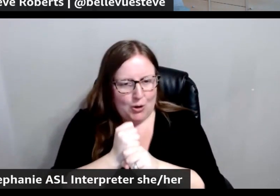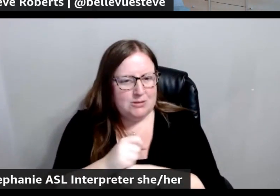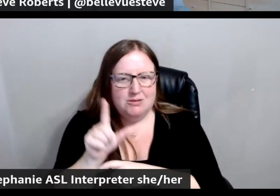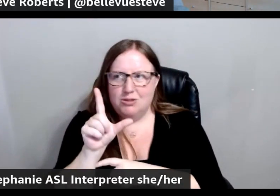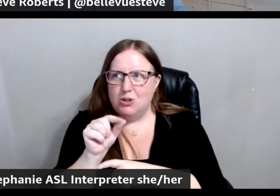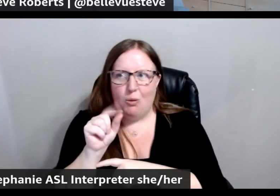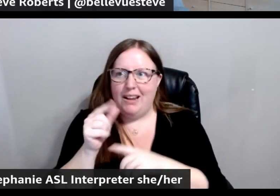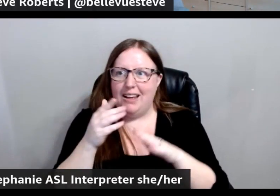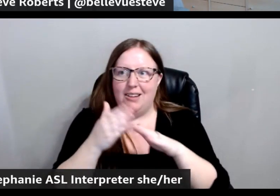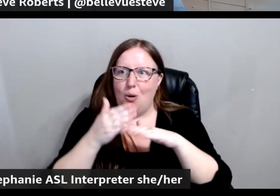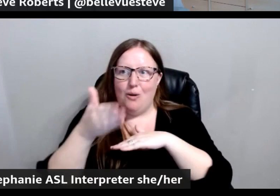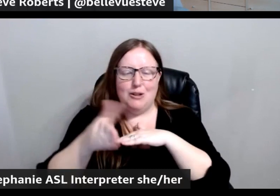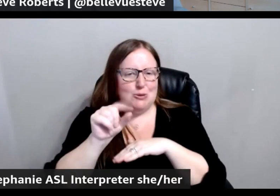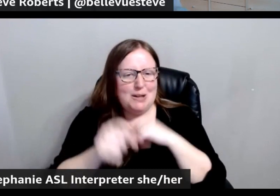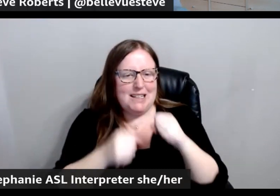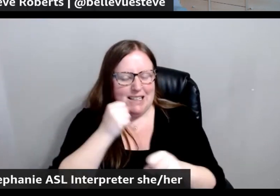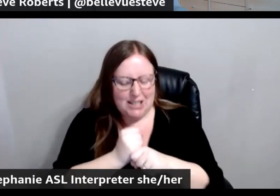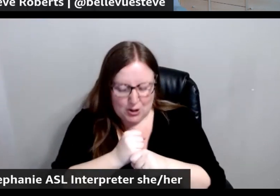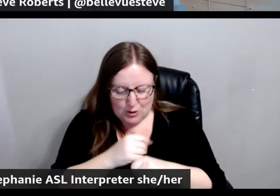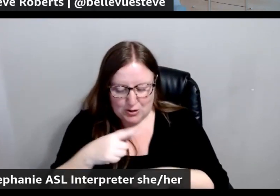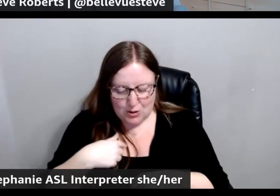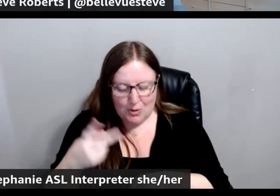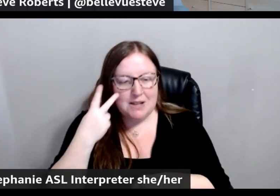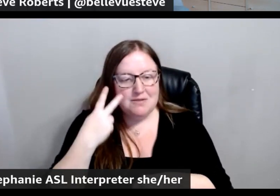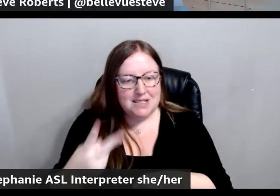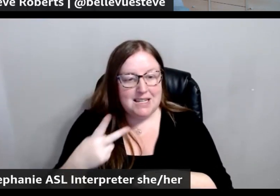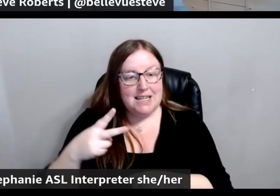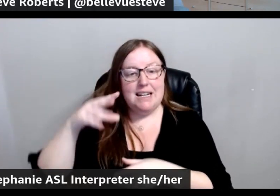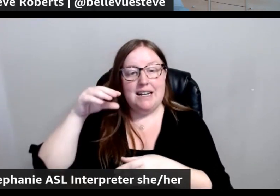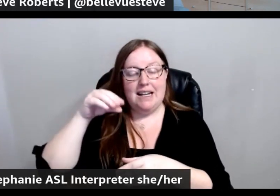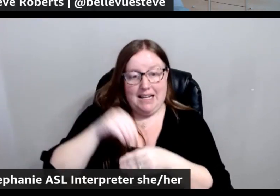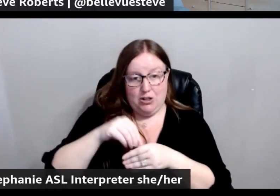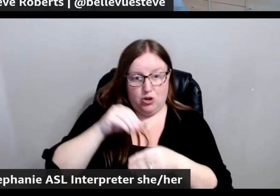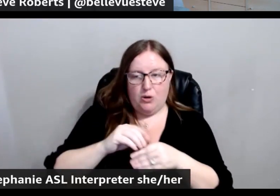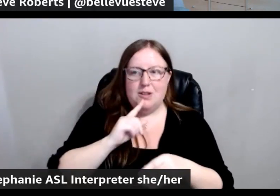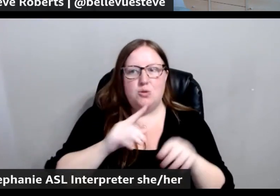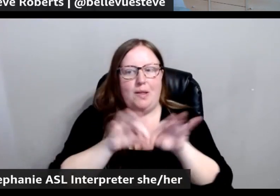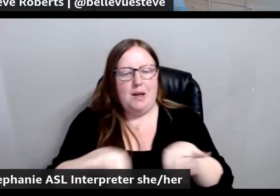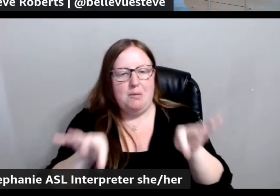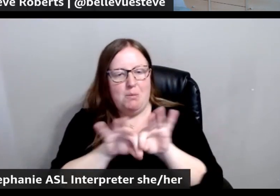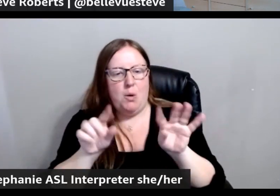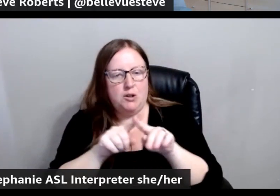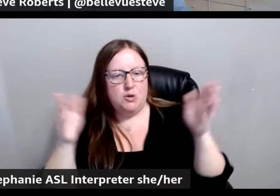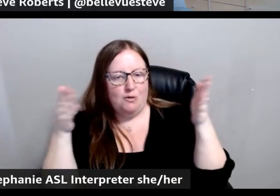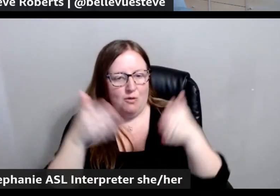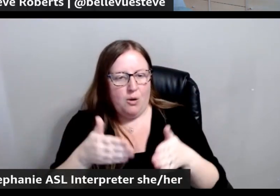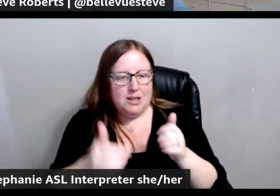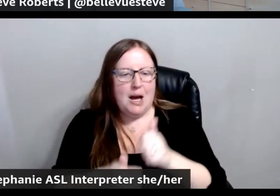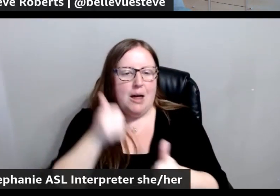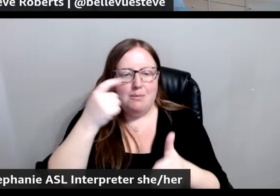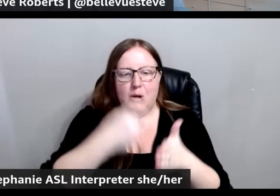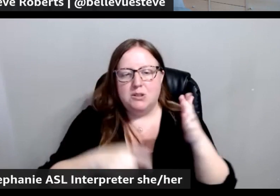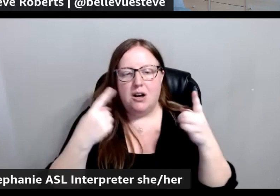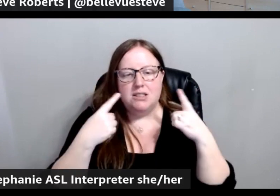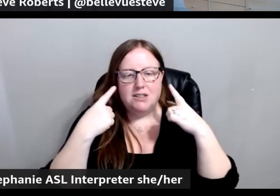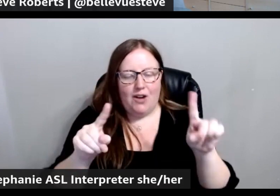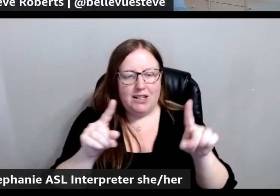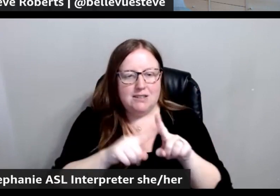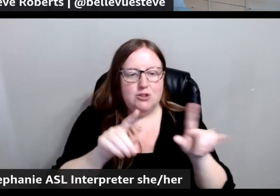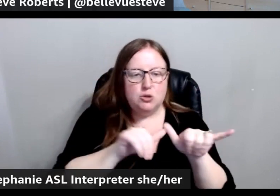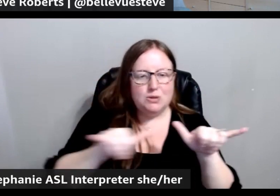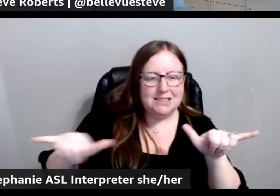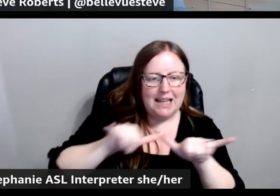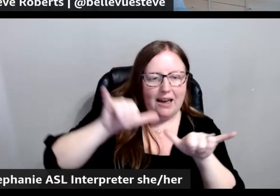-plus years. And so, we've seen internally just how important it is to focus on the most cost-effective way to scale